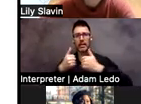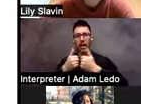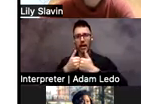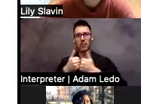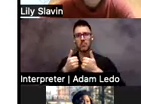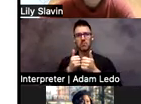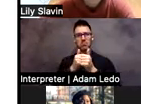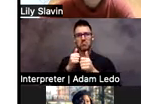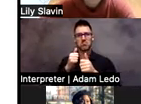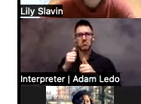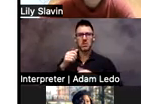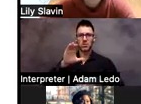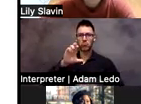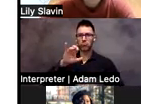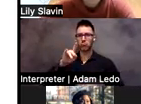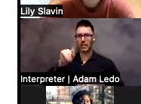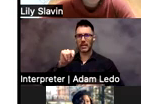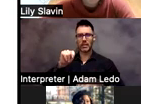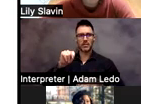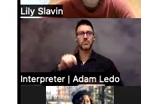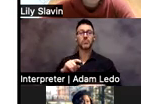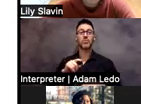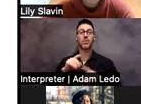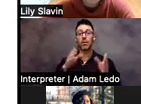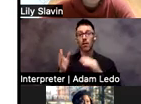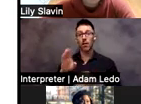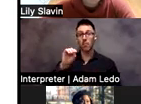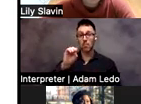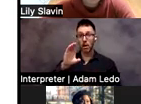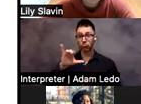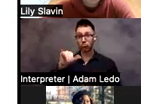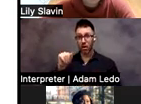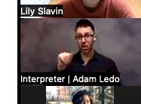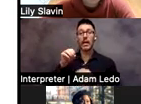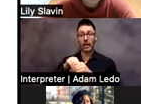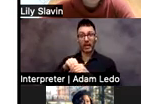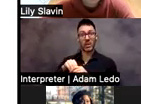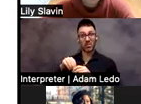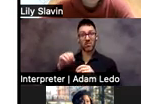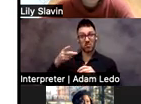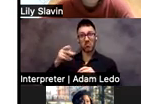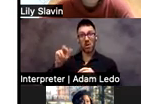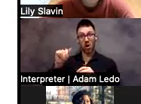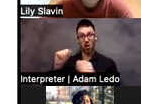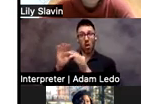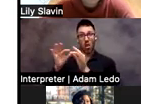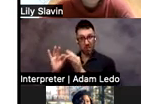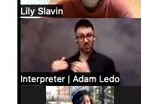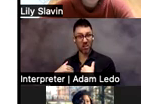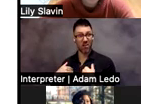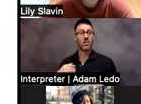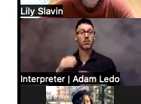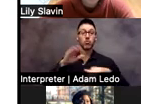even played in the Paralympics, boccia, swimming, swimming, sitting volleyball, and even archery.